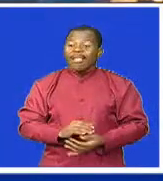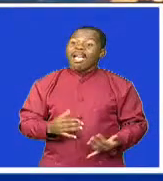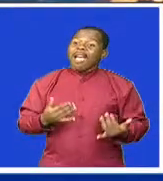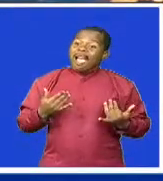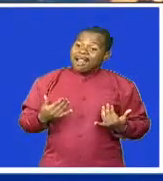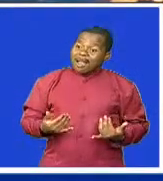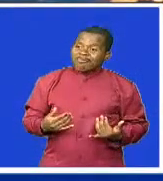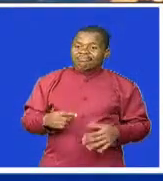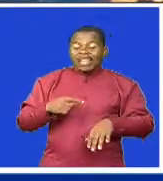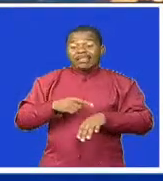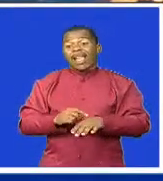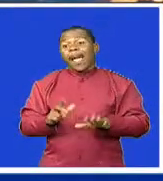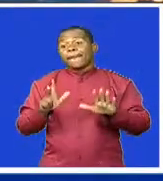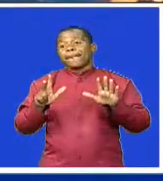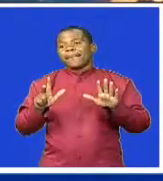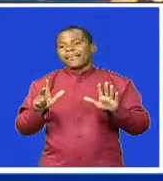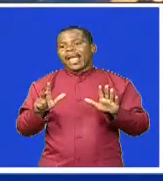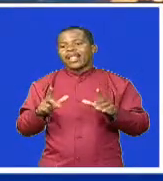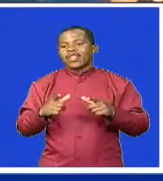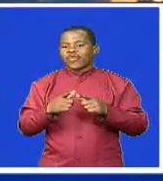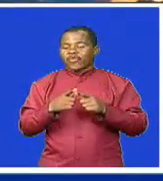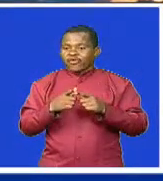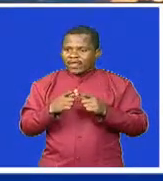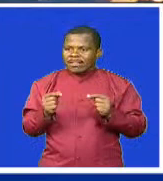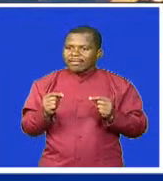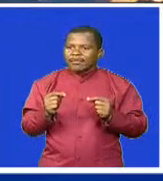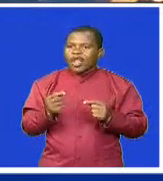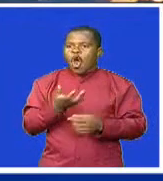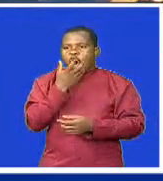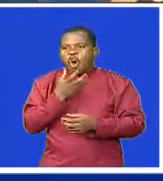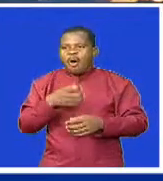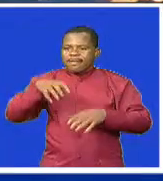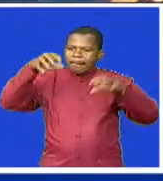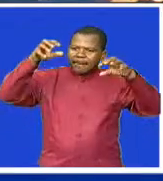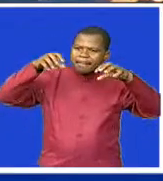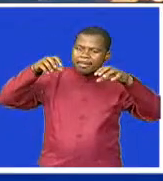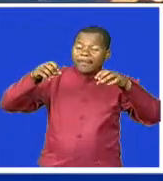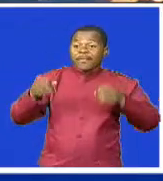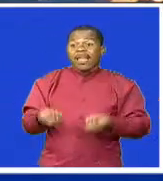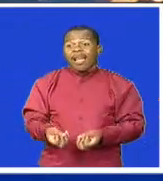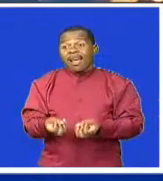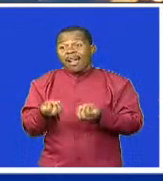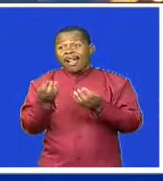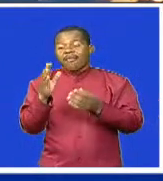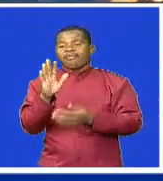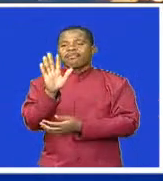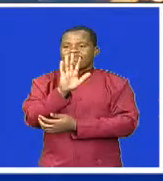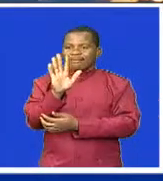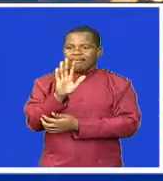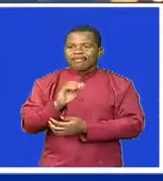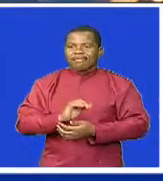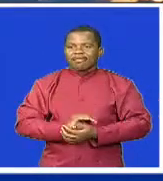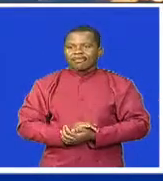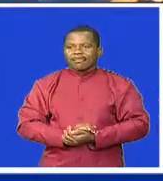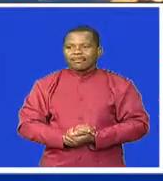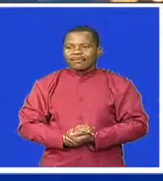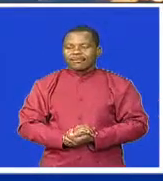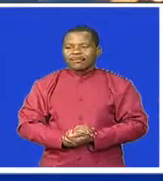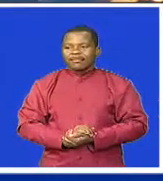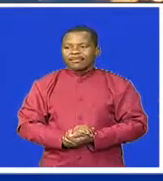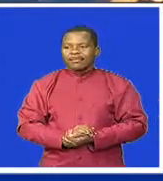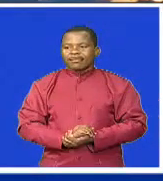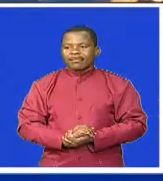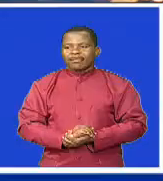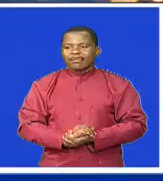And that brings us to the end of our bulletin for tonight. Up next is the weather focused. From my and the team here at SWATINI TV, thank you for watching. Good night.